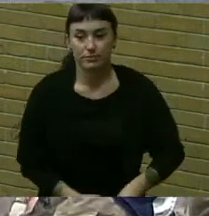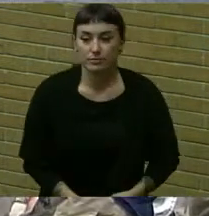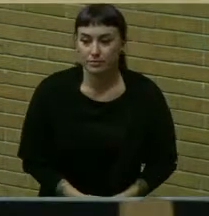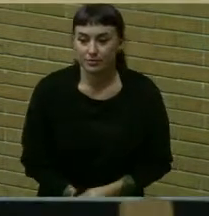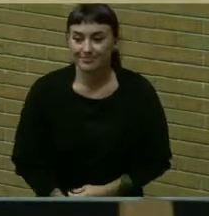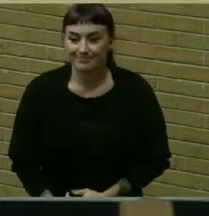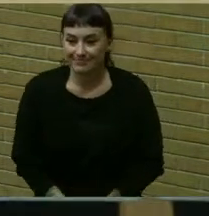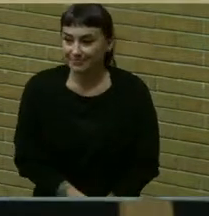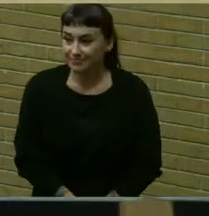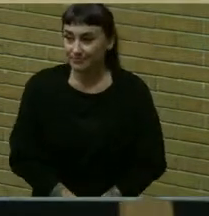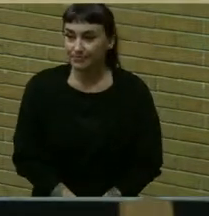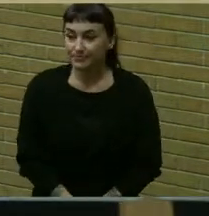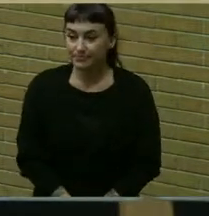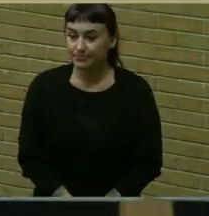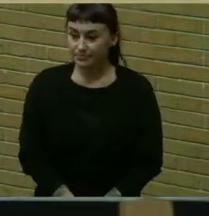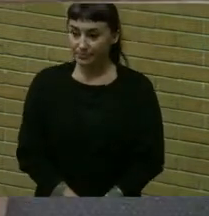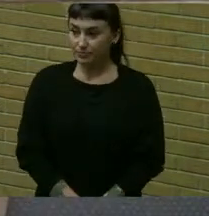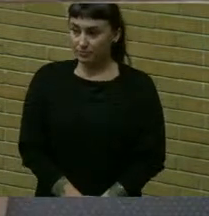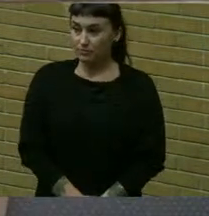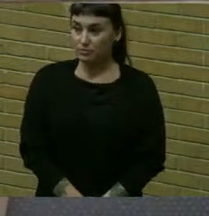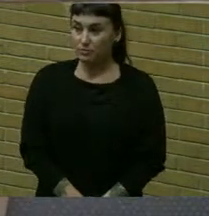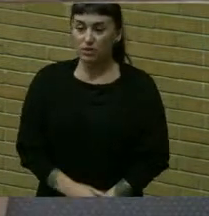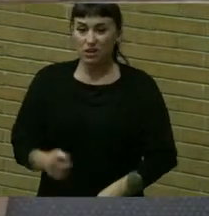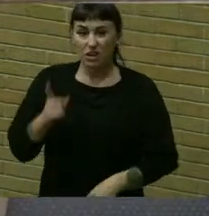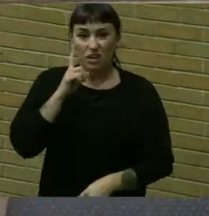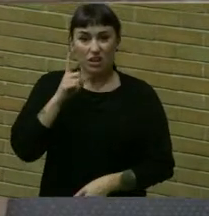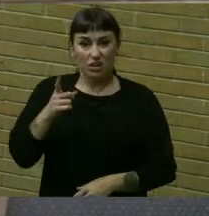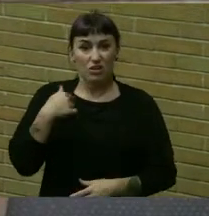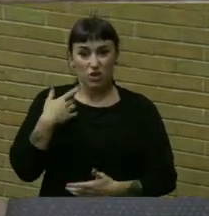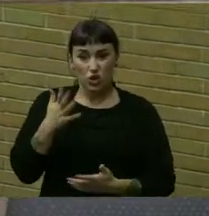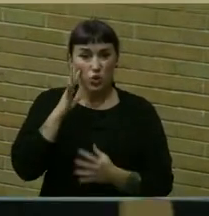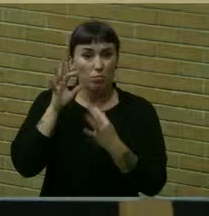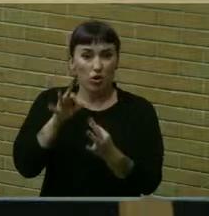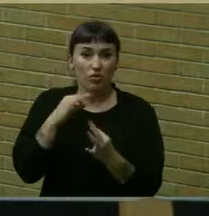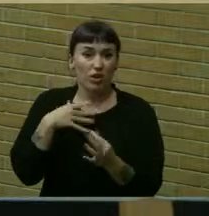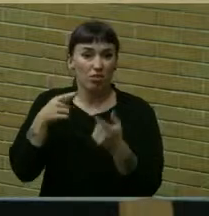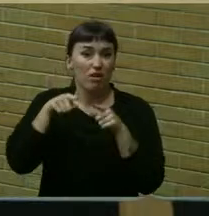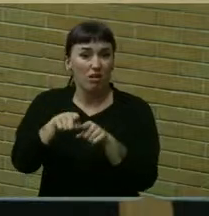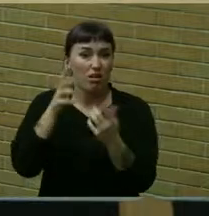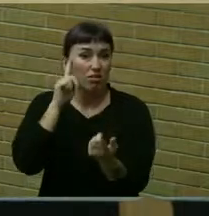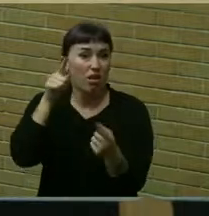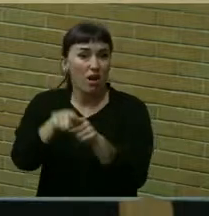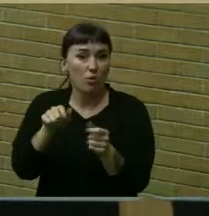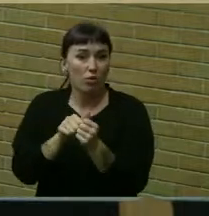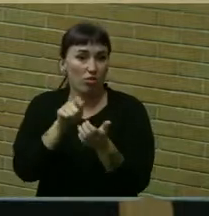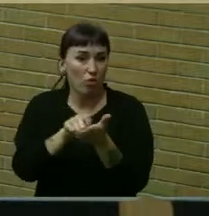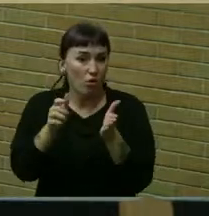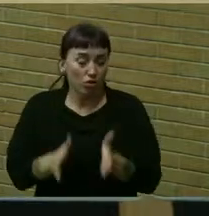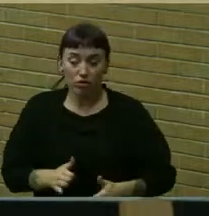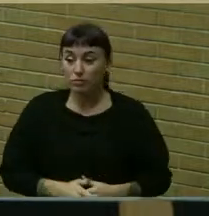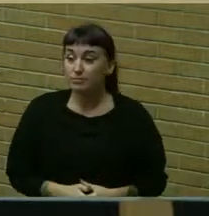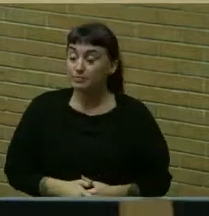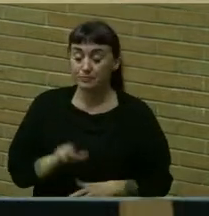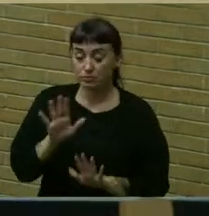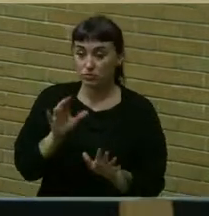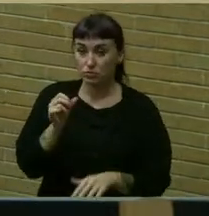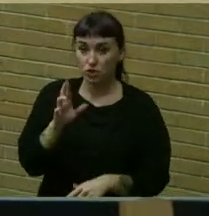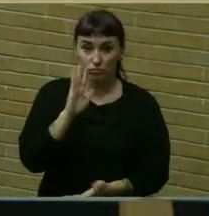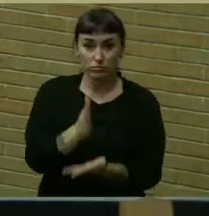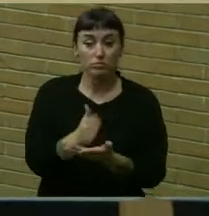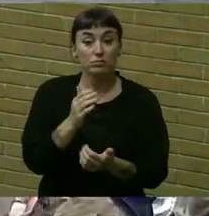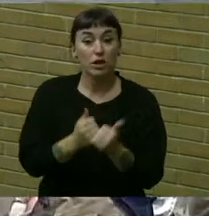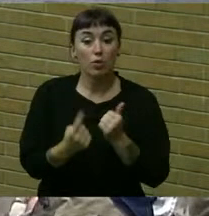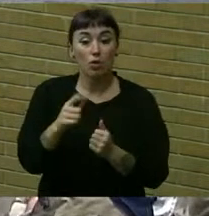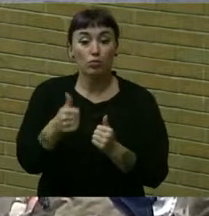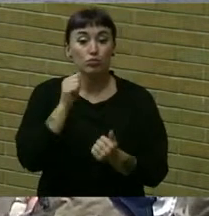You didn't sign it because you perfectly aligned with the author. Sir, is there anyone else that would like to